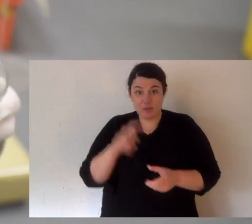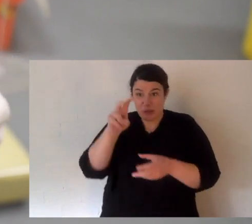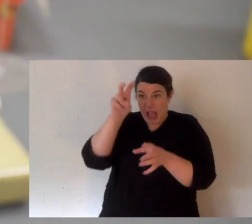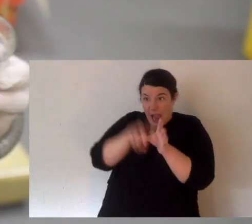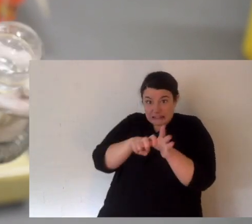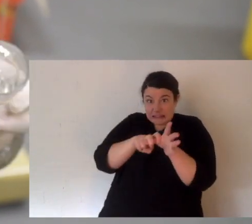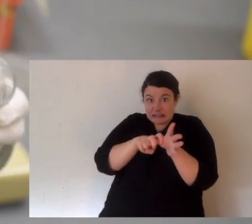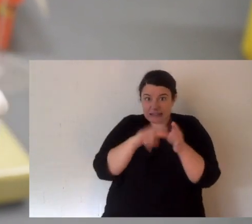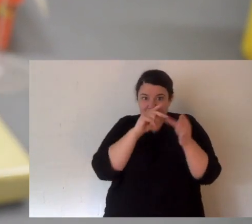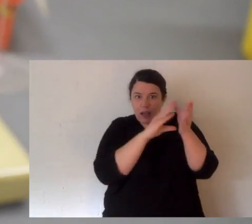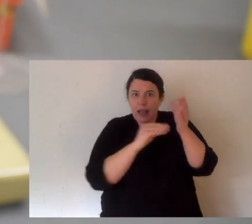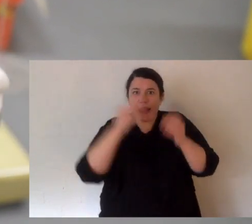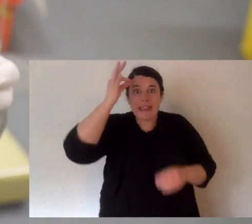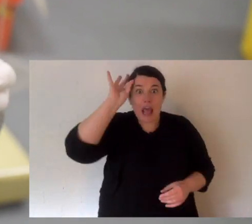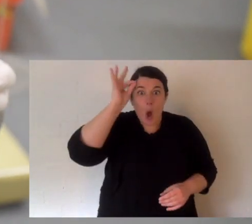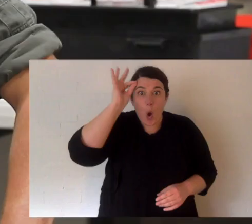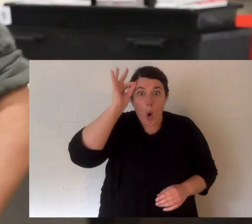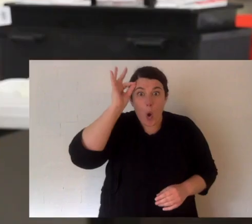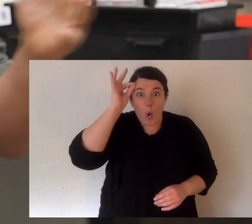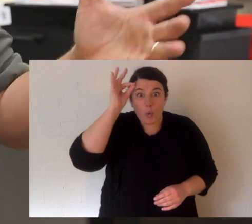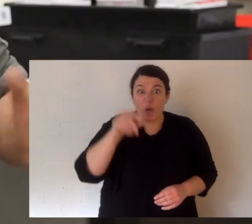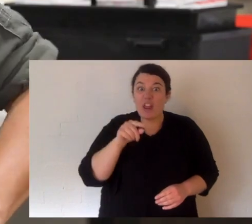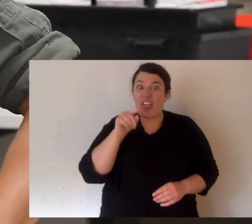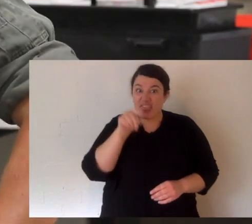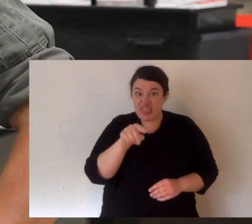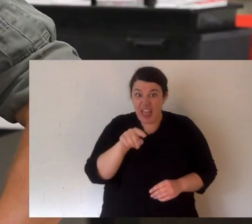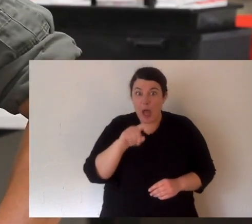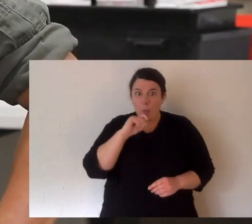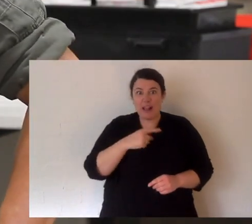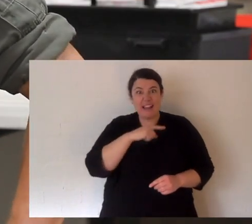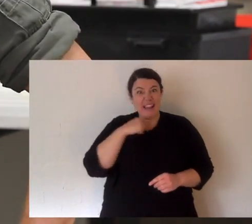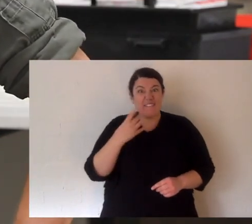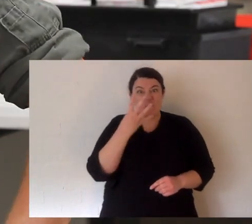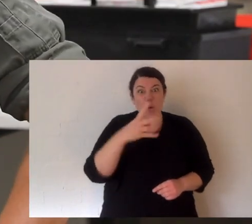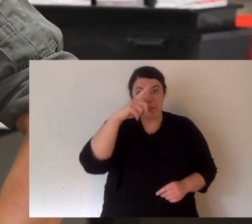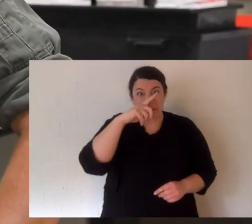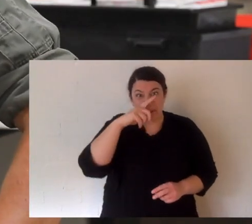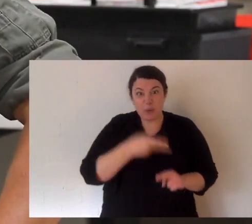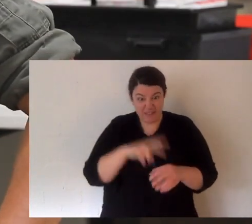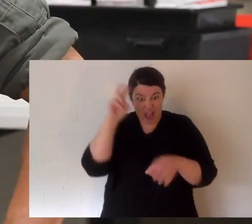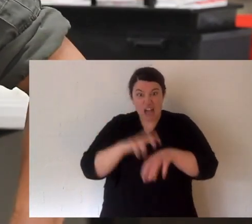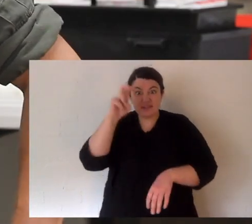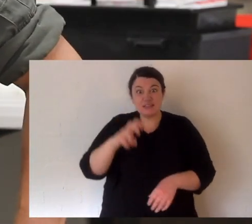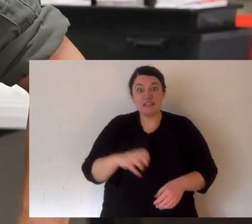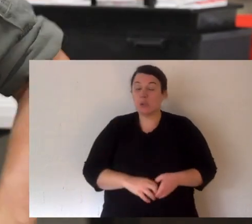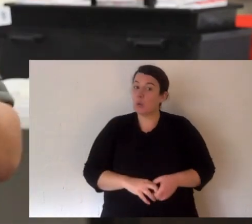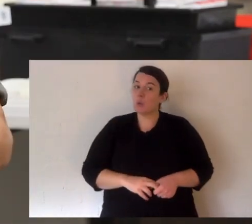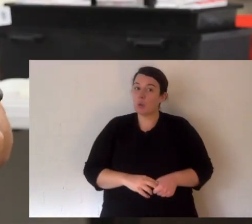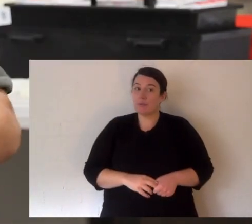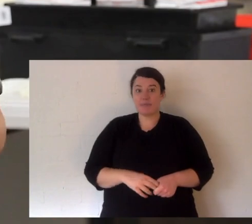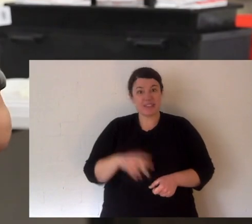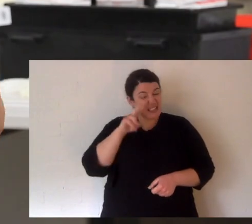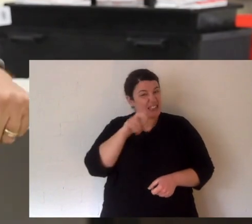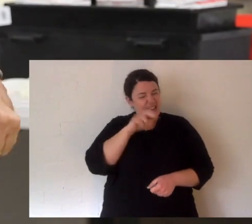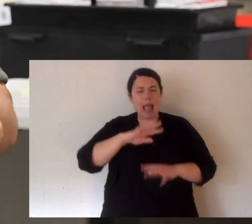I give it some food. A big juicy mouse. Well that's a bit of an overview about the venom program and how we make any venom. And that